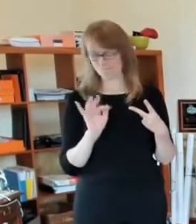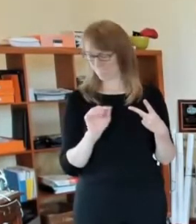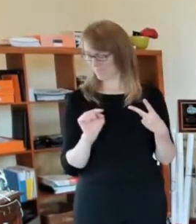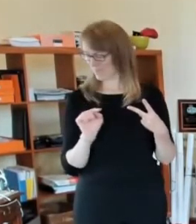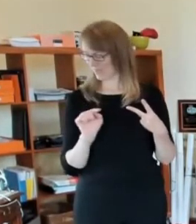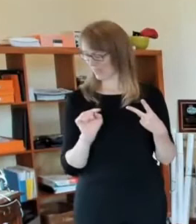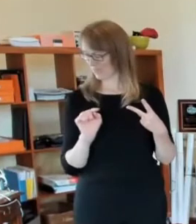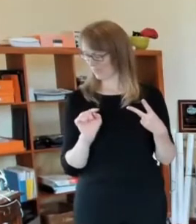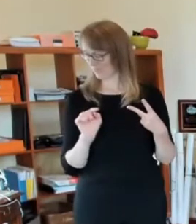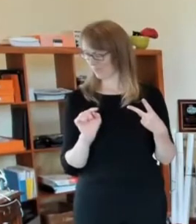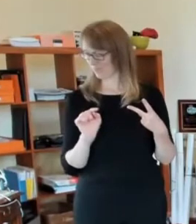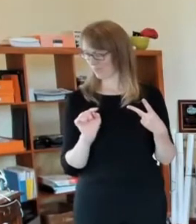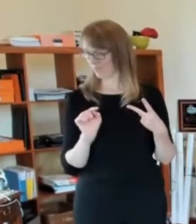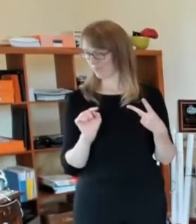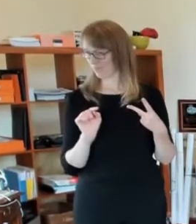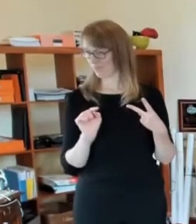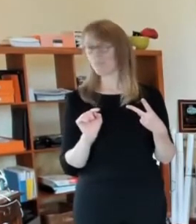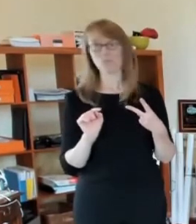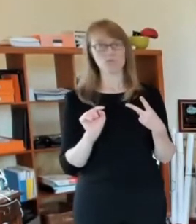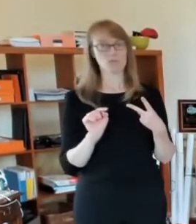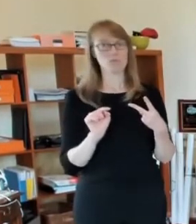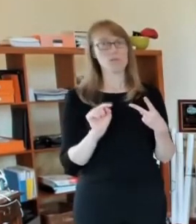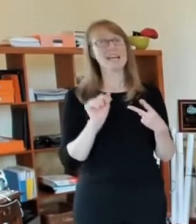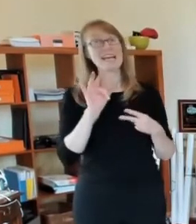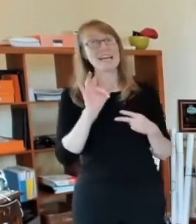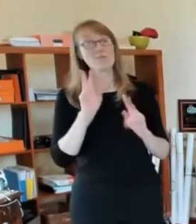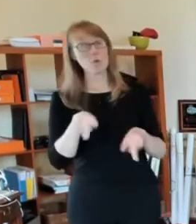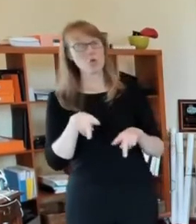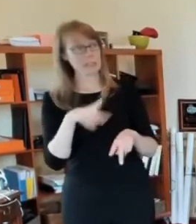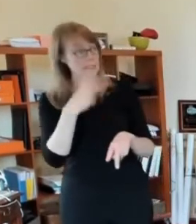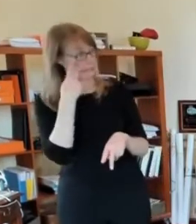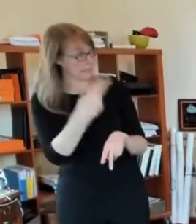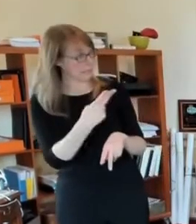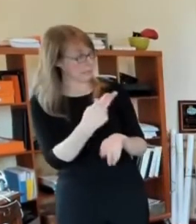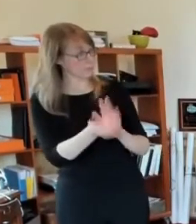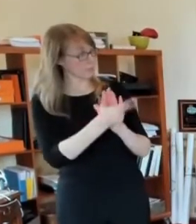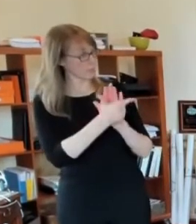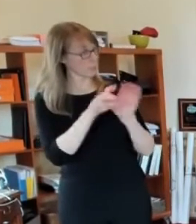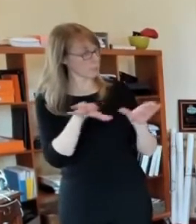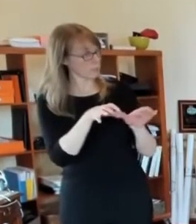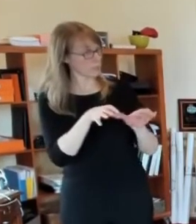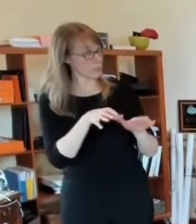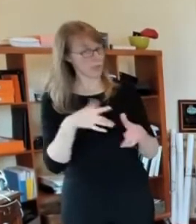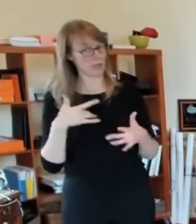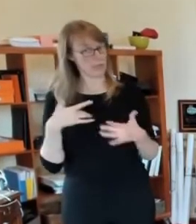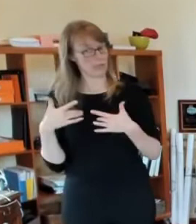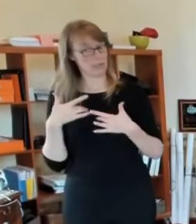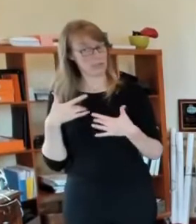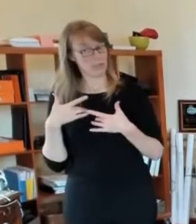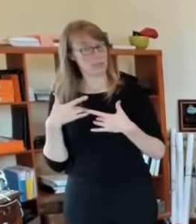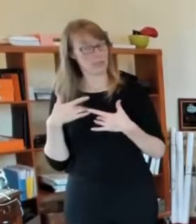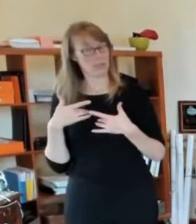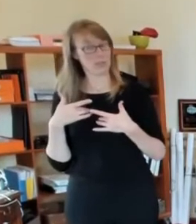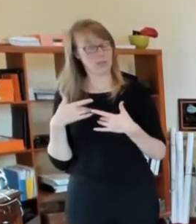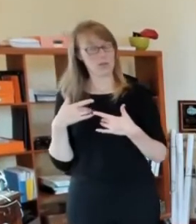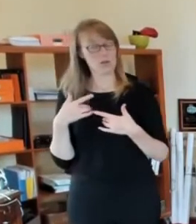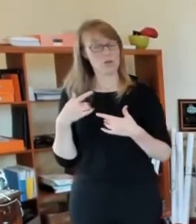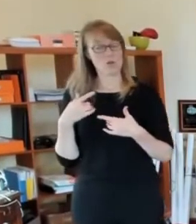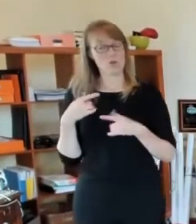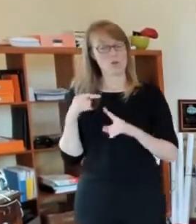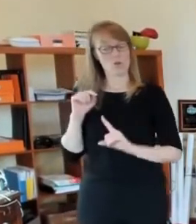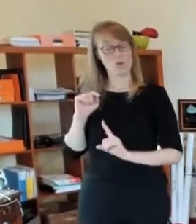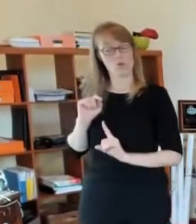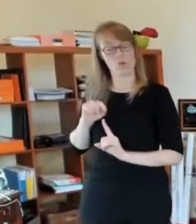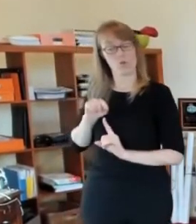witnesses that might not be willing to talk about to talk to police otherwise. Uh, victim services funding and